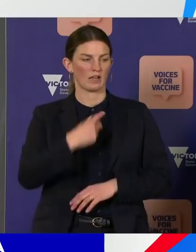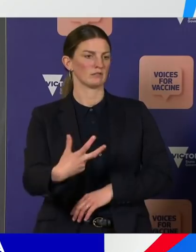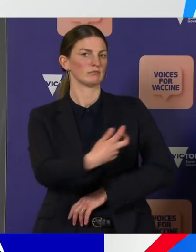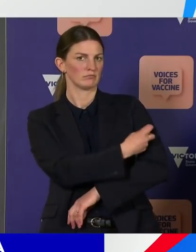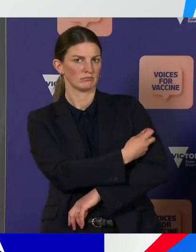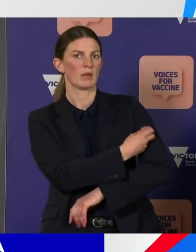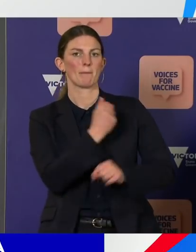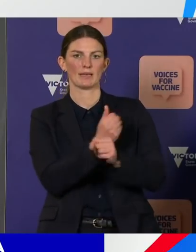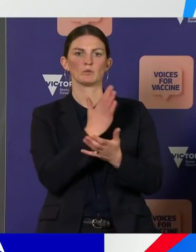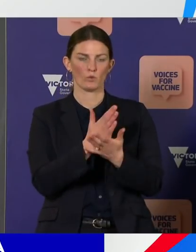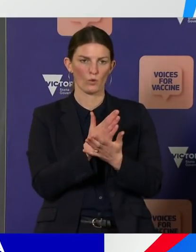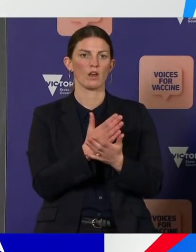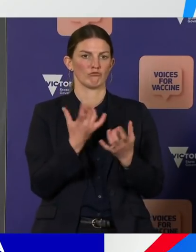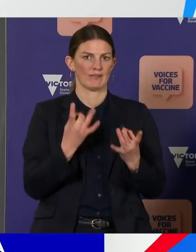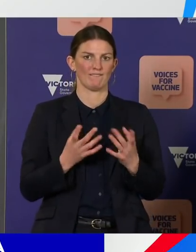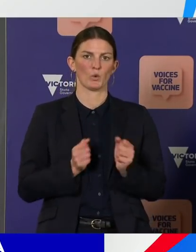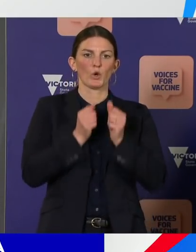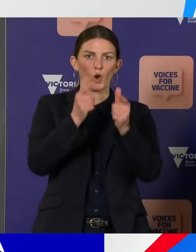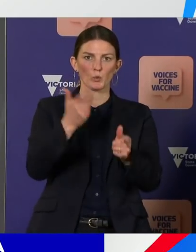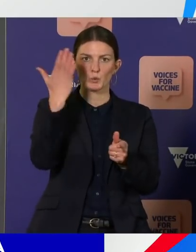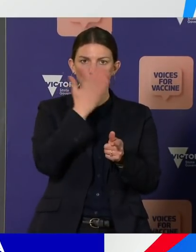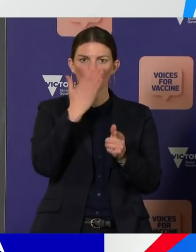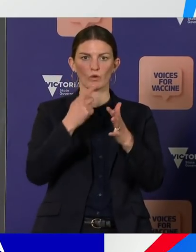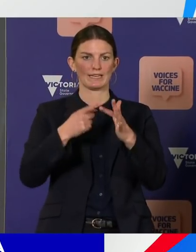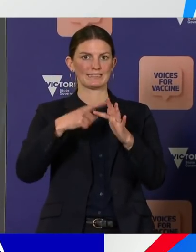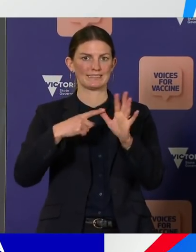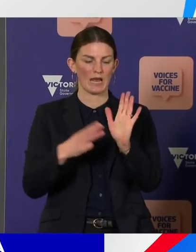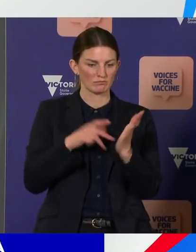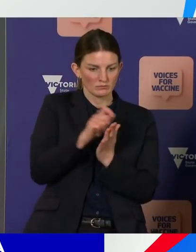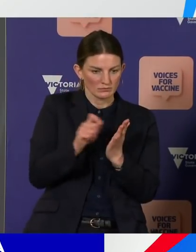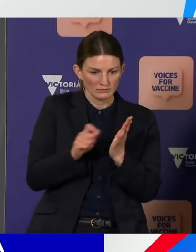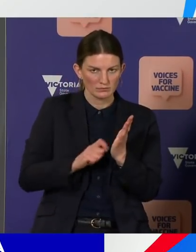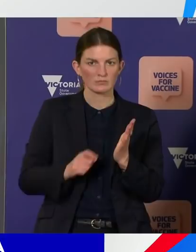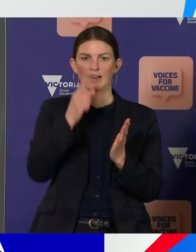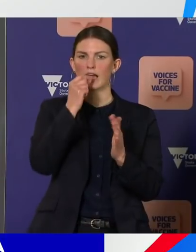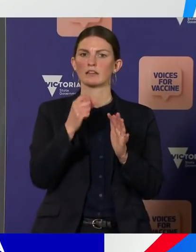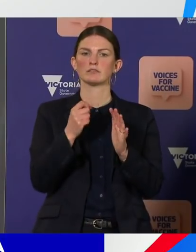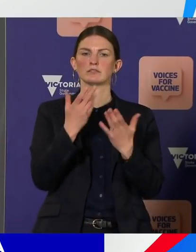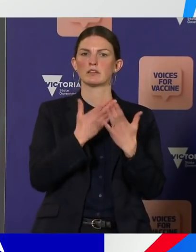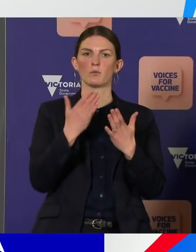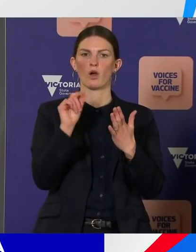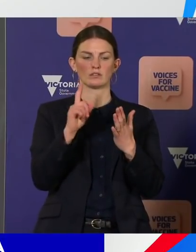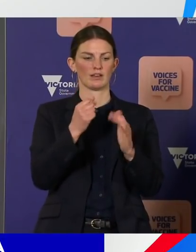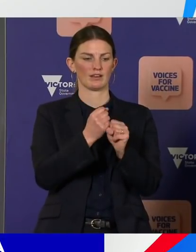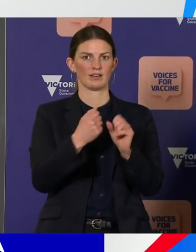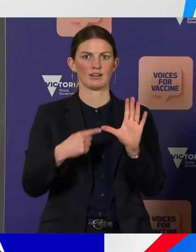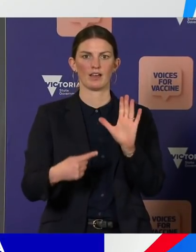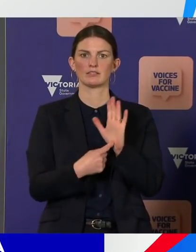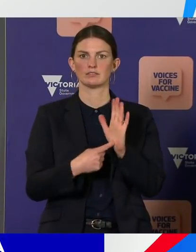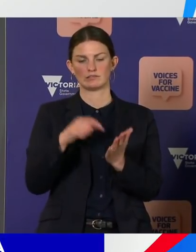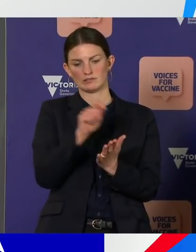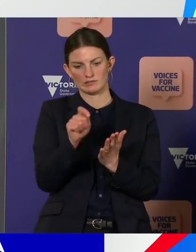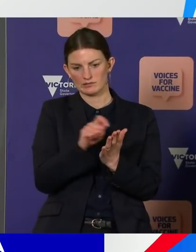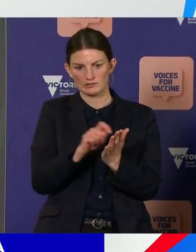are going to be held, that they get the opportunity to hold the GAT, to participate in exams, and whilst we're doing it,